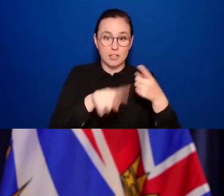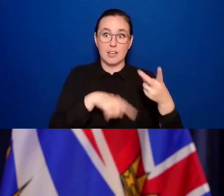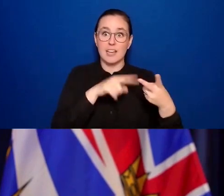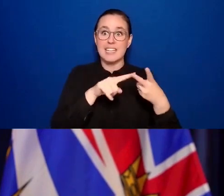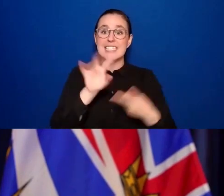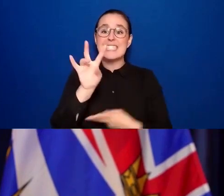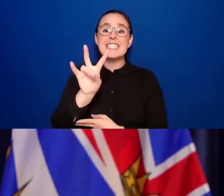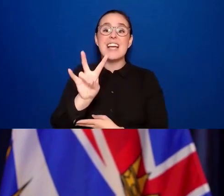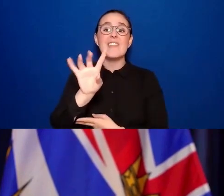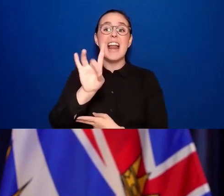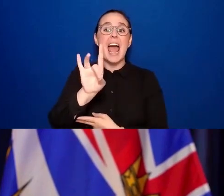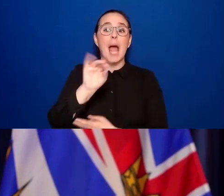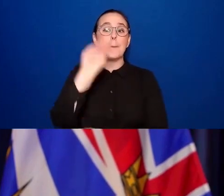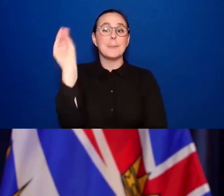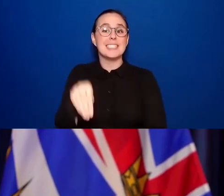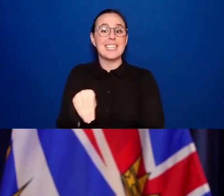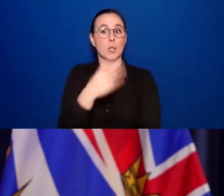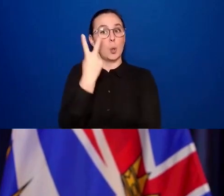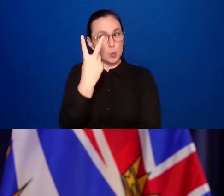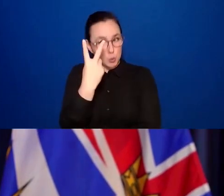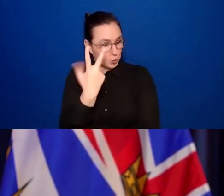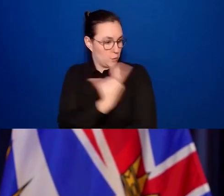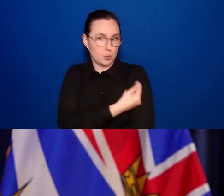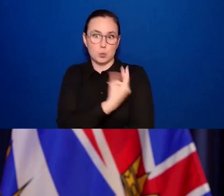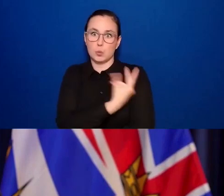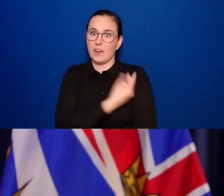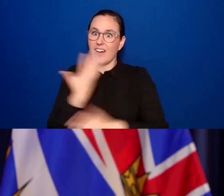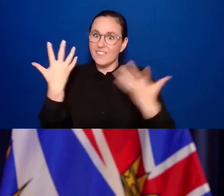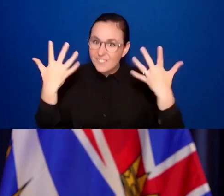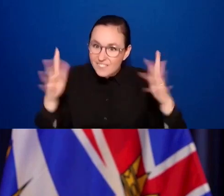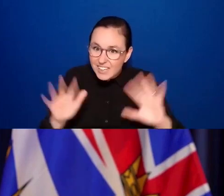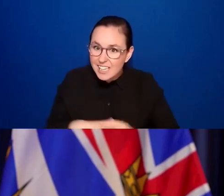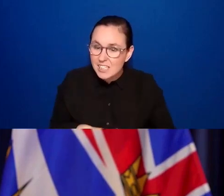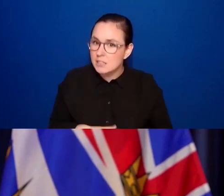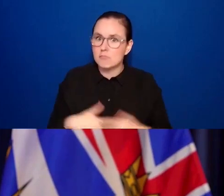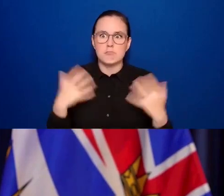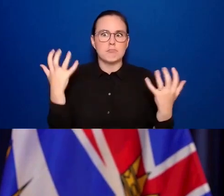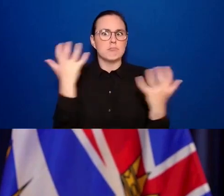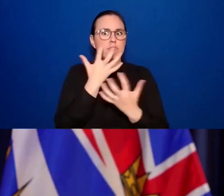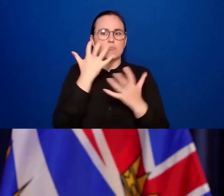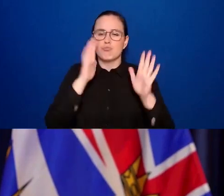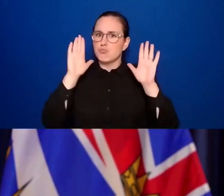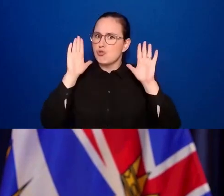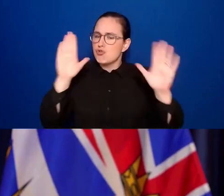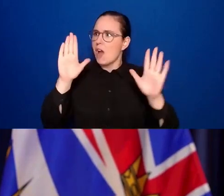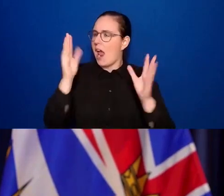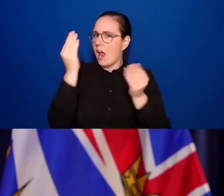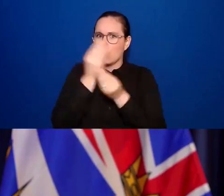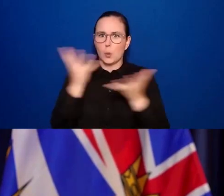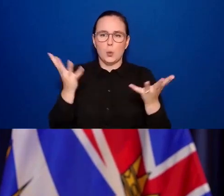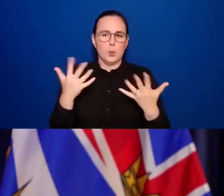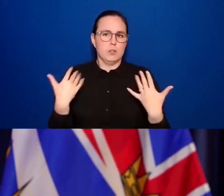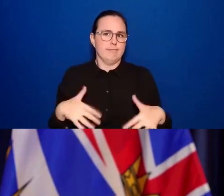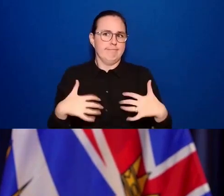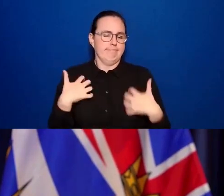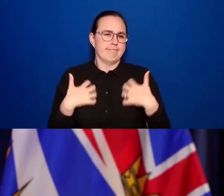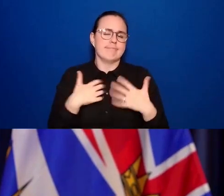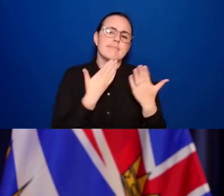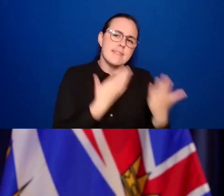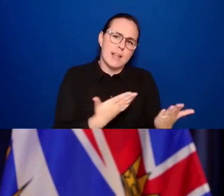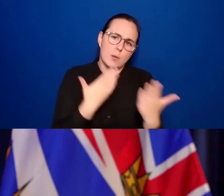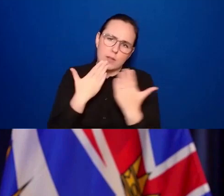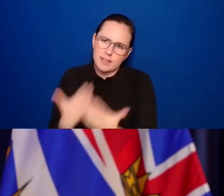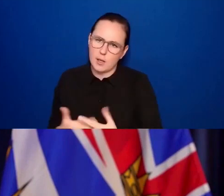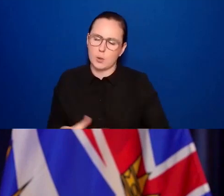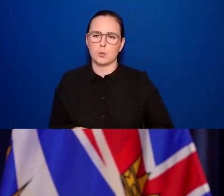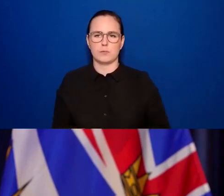This is very good news and extraordinary effort by all British Columbians. I want to commend the public health team for putting in